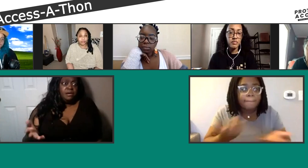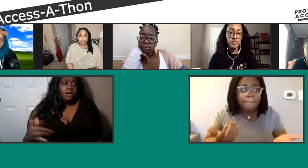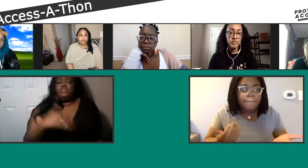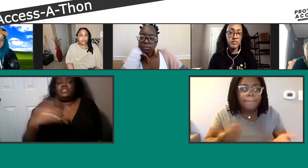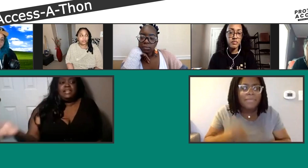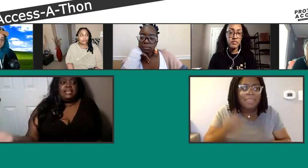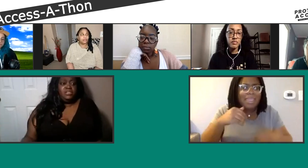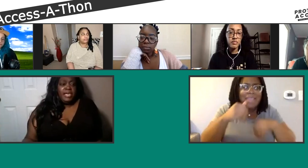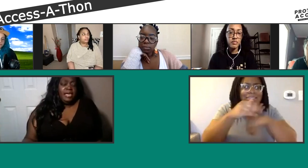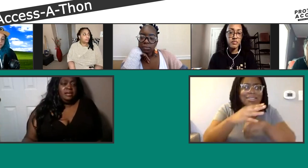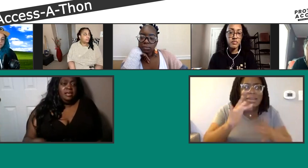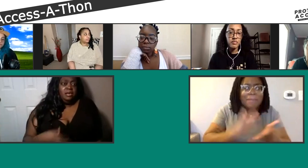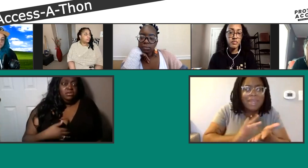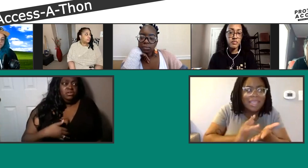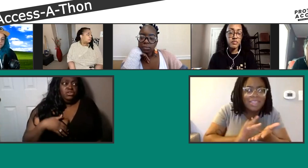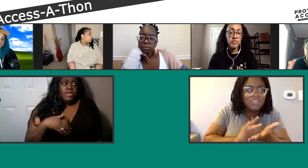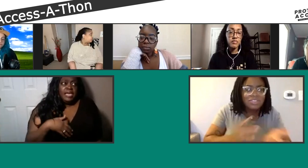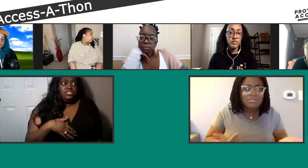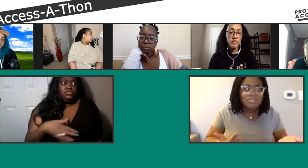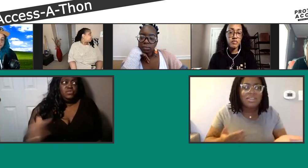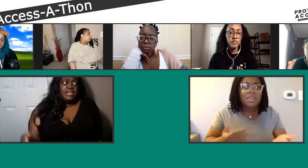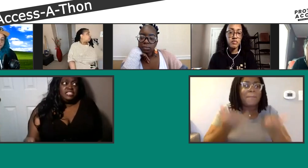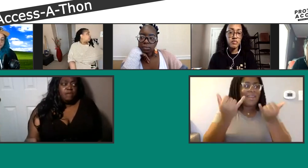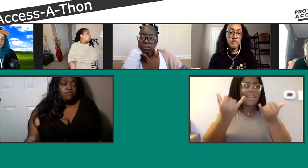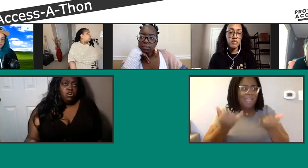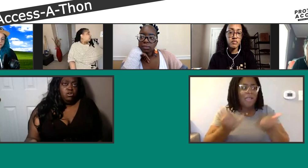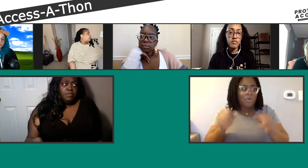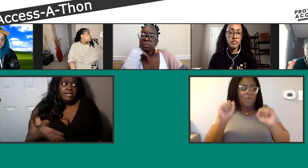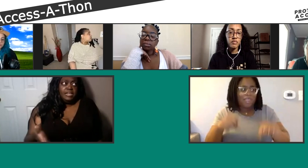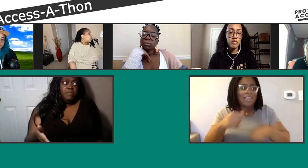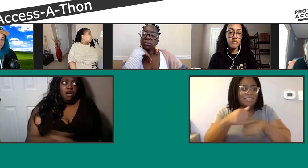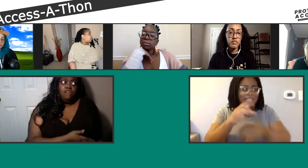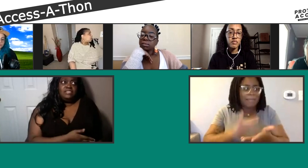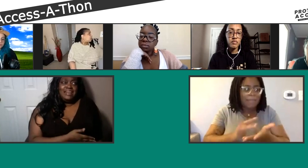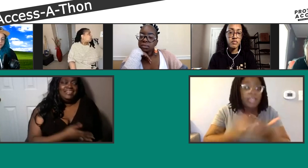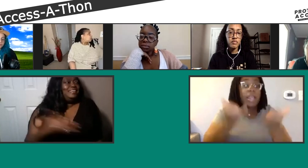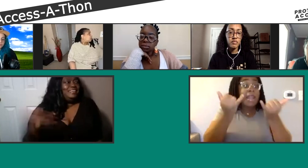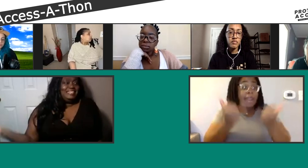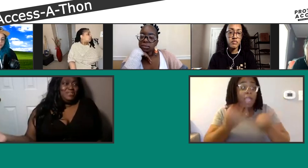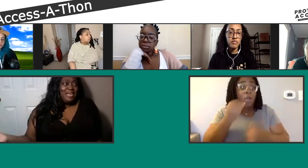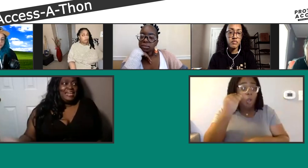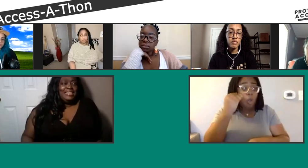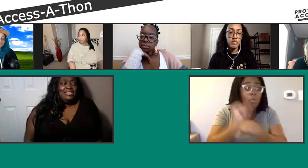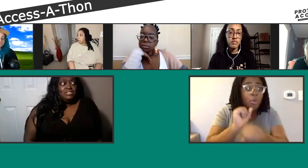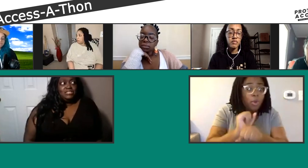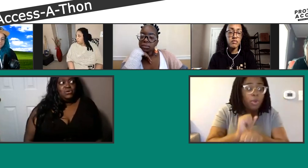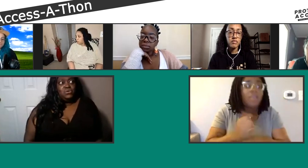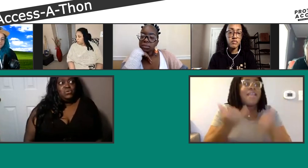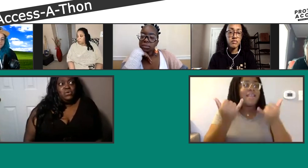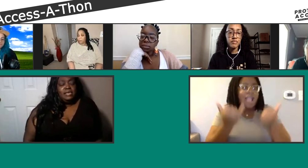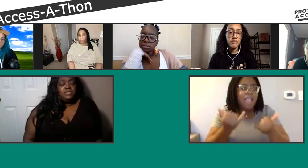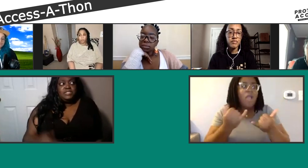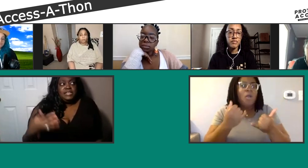Pandemic, all of a sudden, yes, you can. You know, you can't do that job from home. Pandemic, all of a sudden, yes, you can. So,